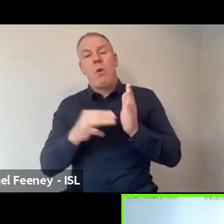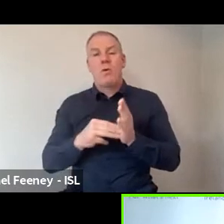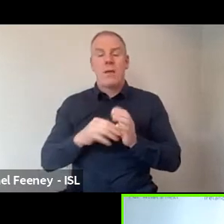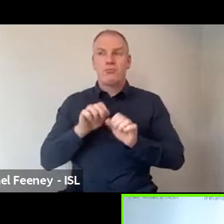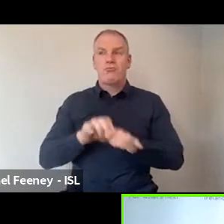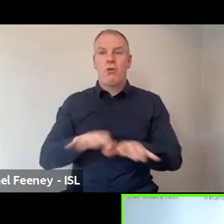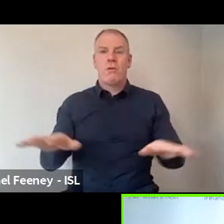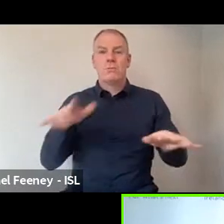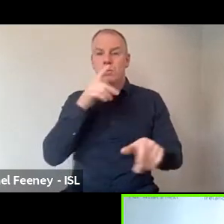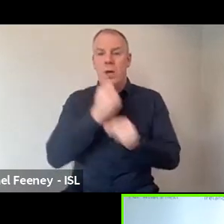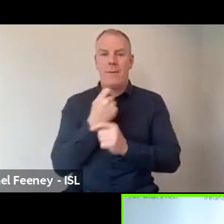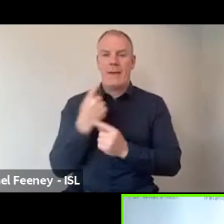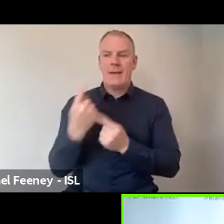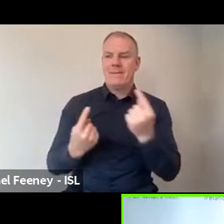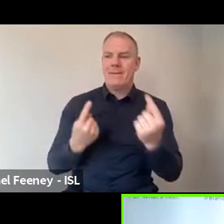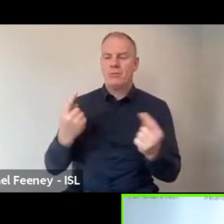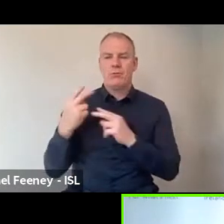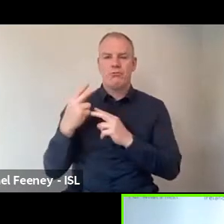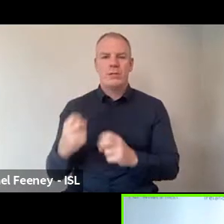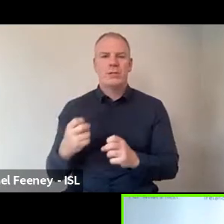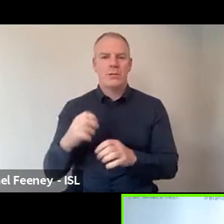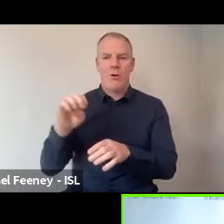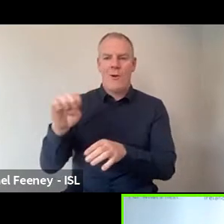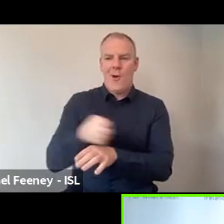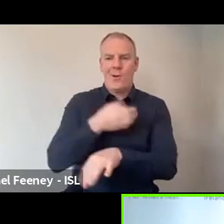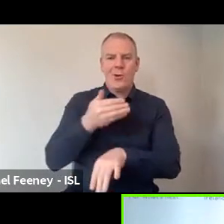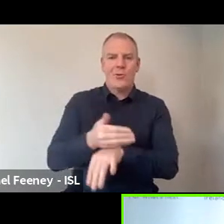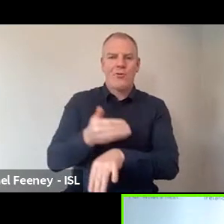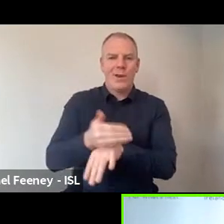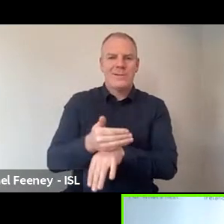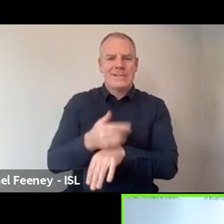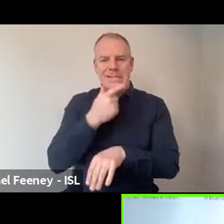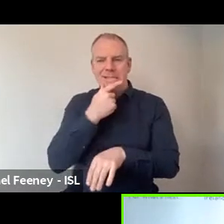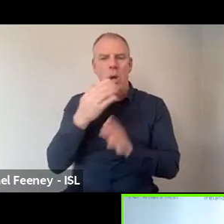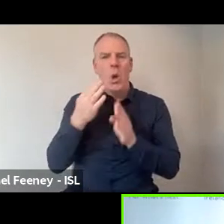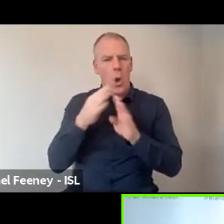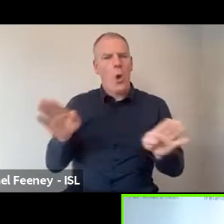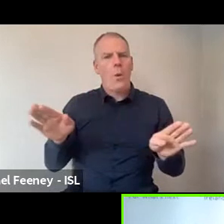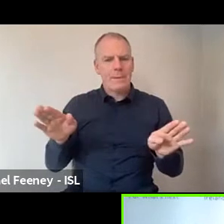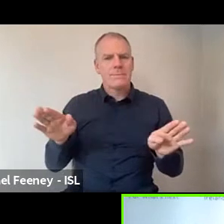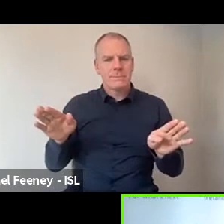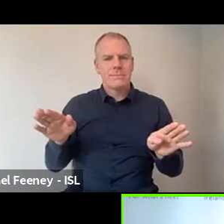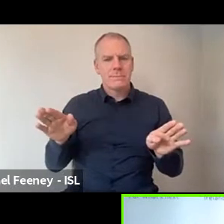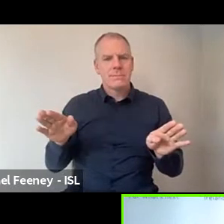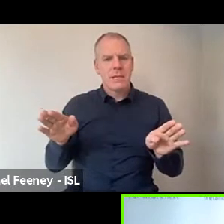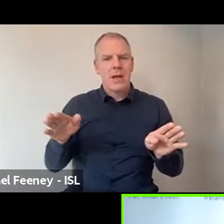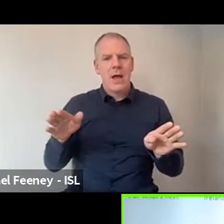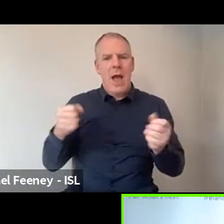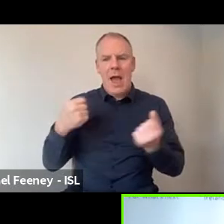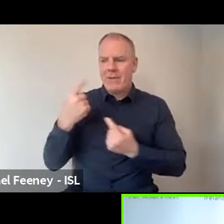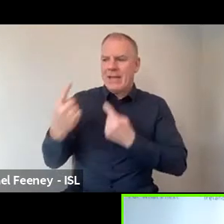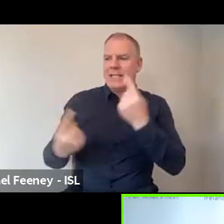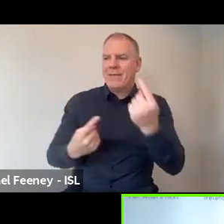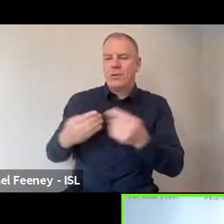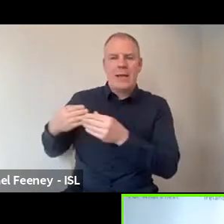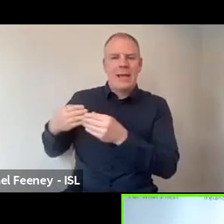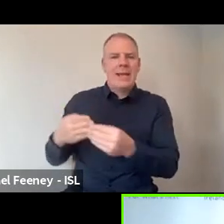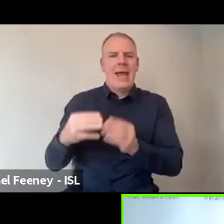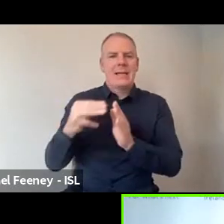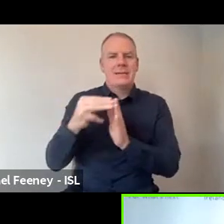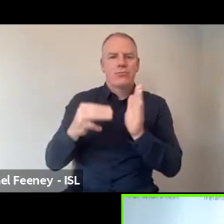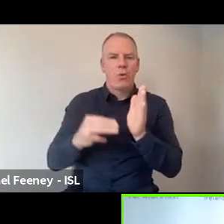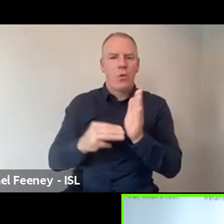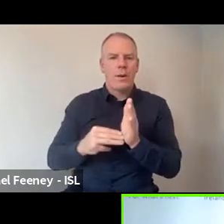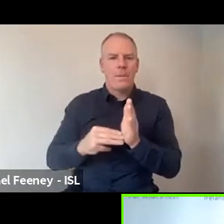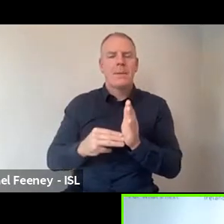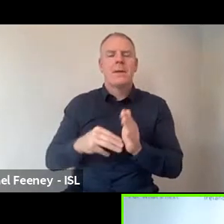talking about individual researchers and early career researchers, it's very open. And we have this individual led programs where where I